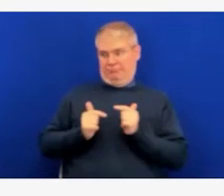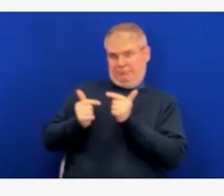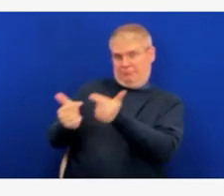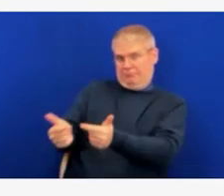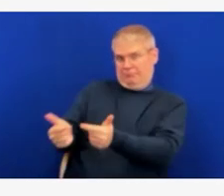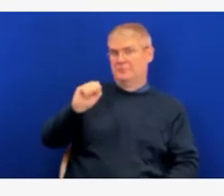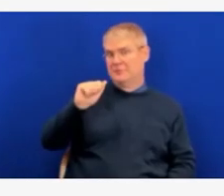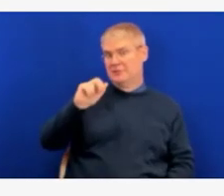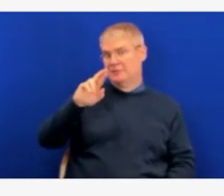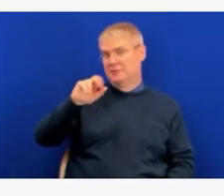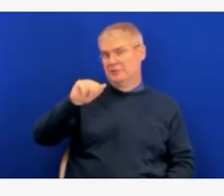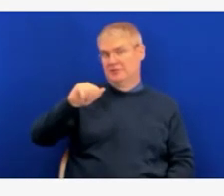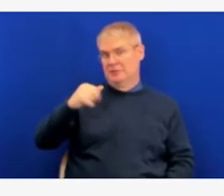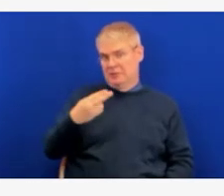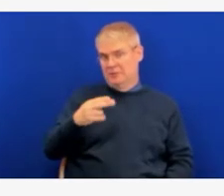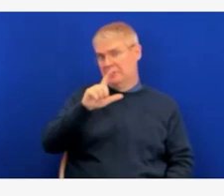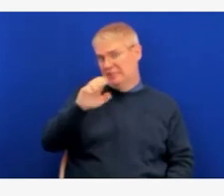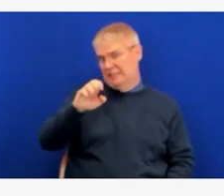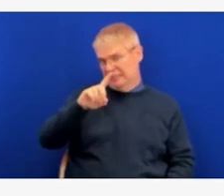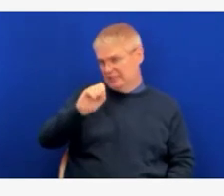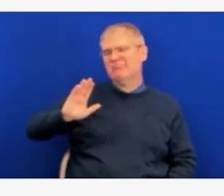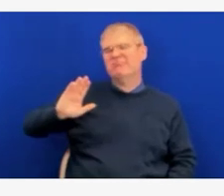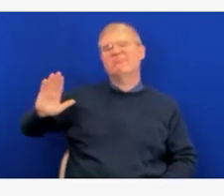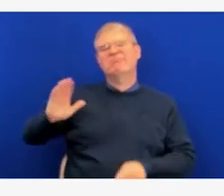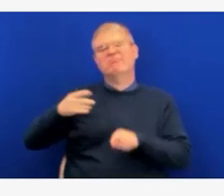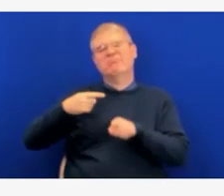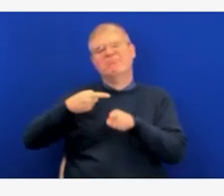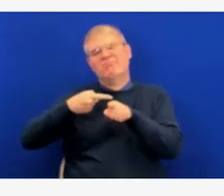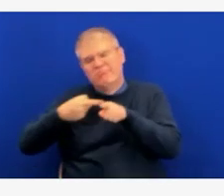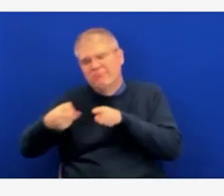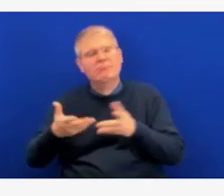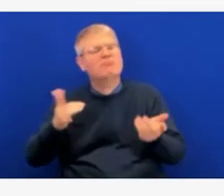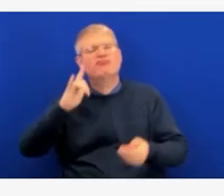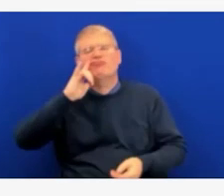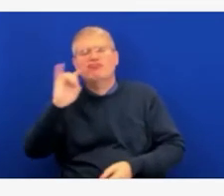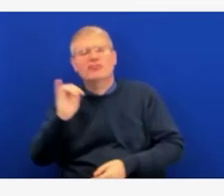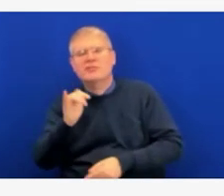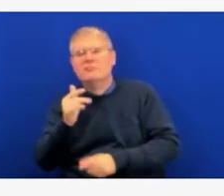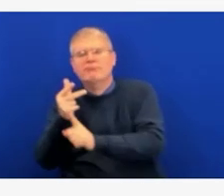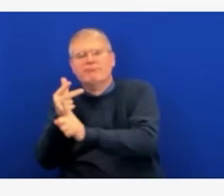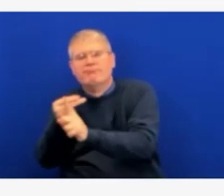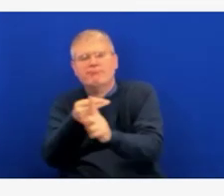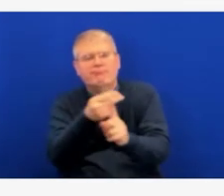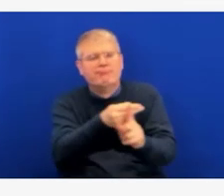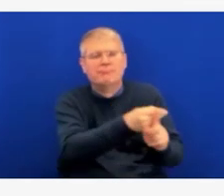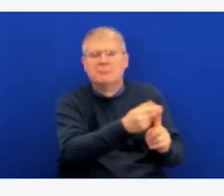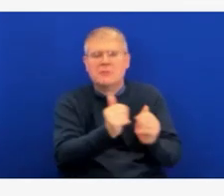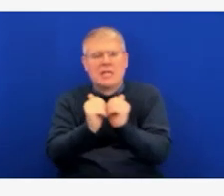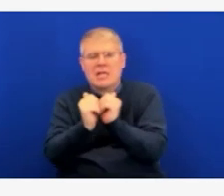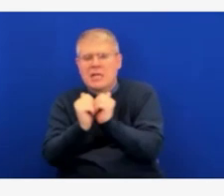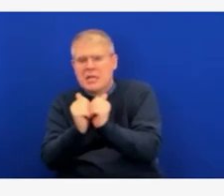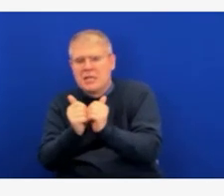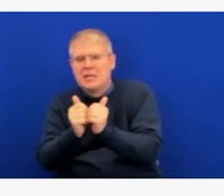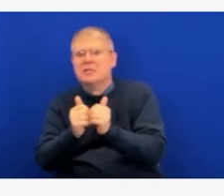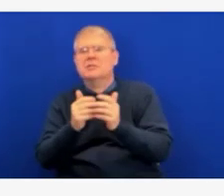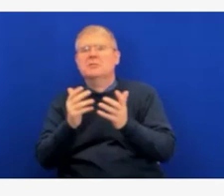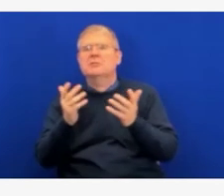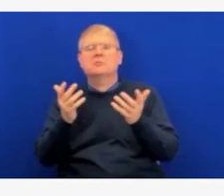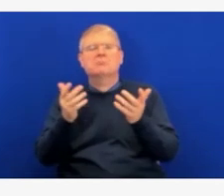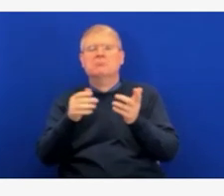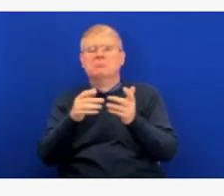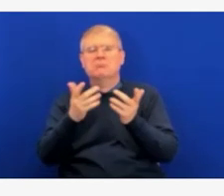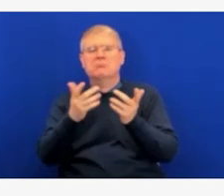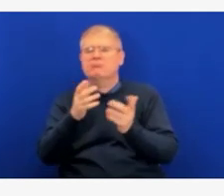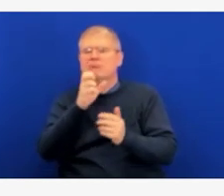that discussion and sort of quantify the burden of COVID-19 in that age group. Right now, roughly 7%